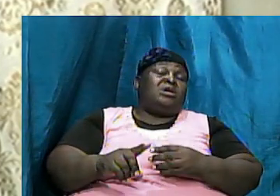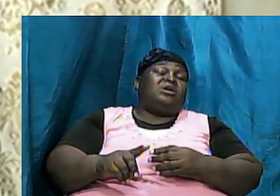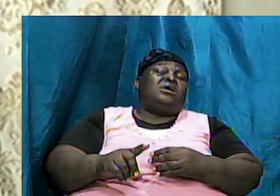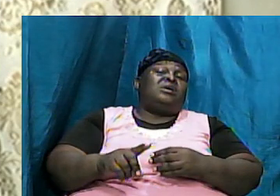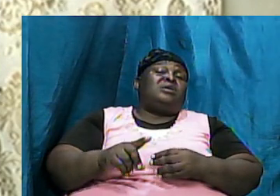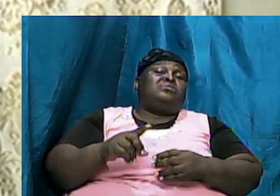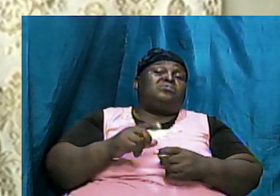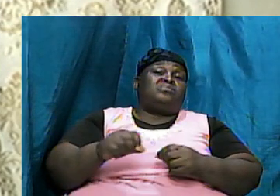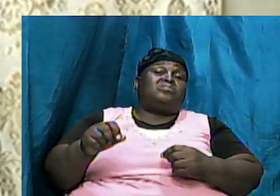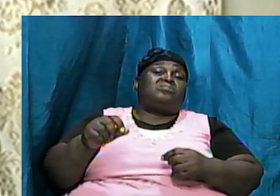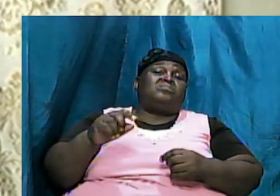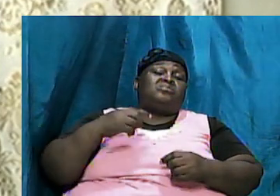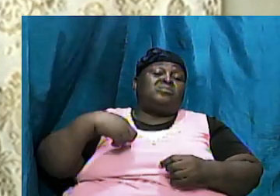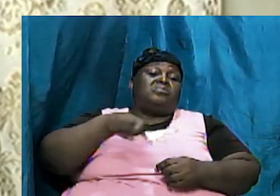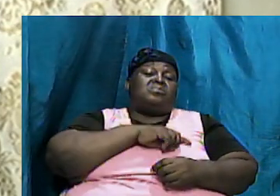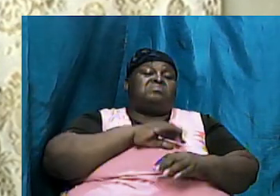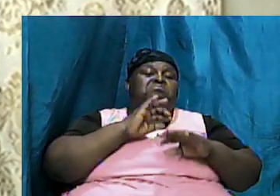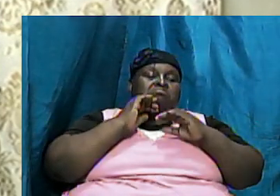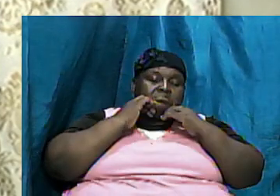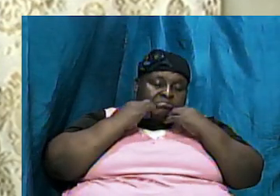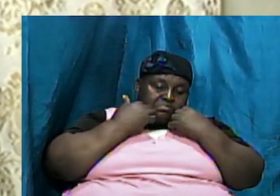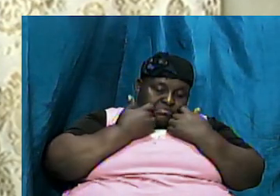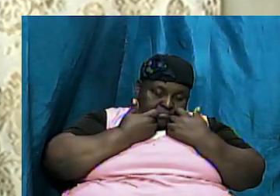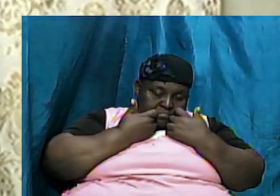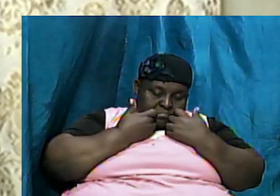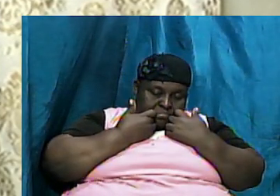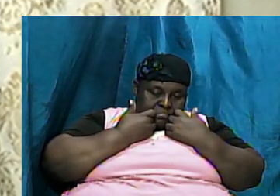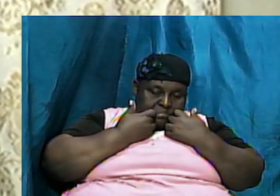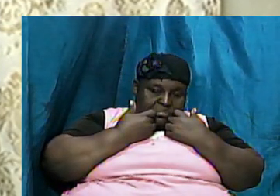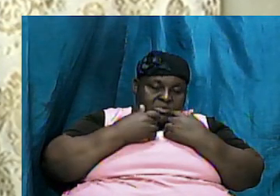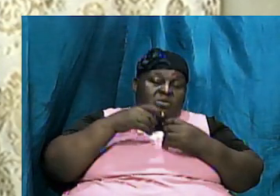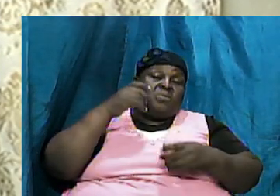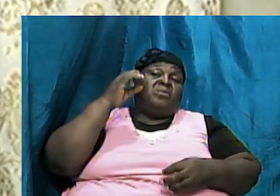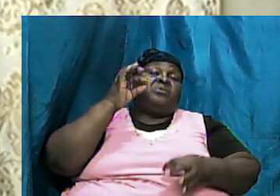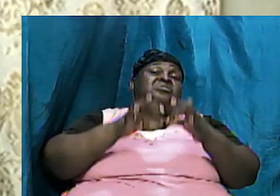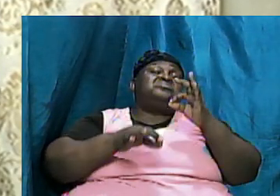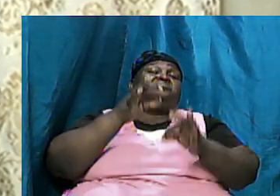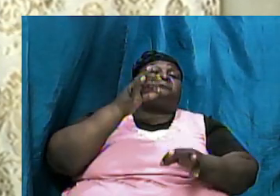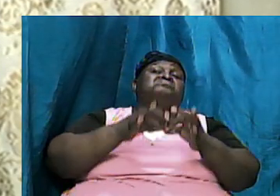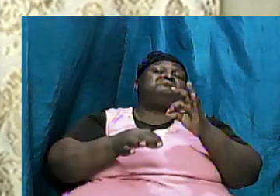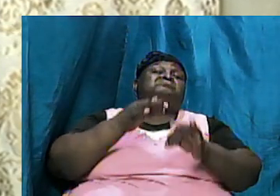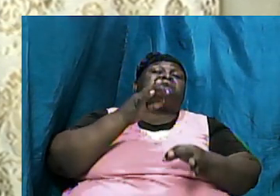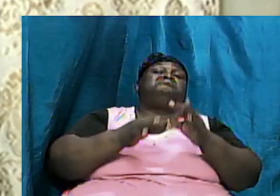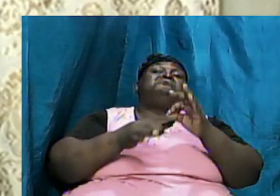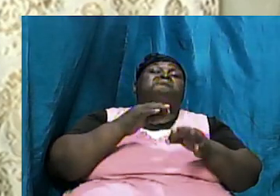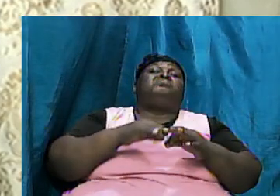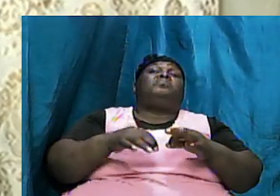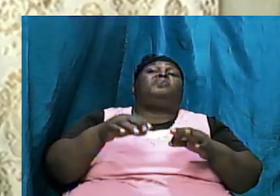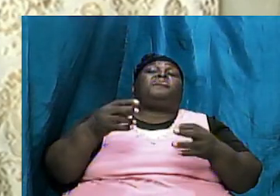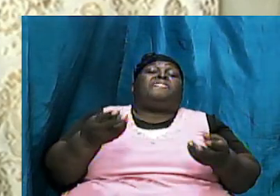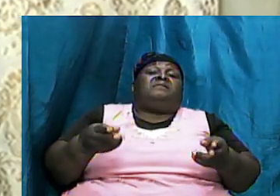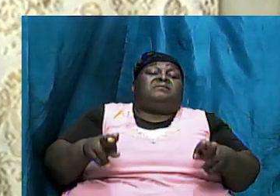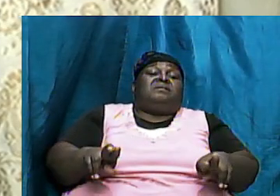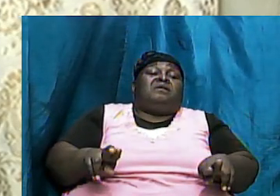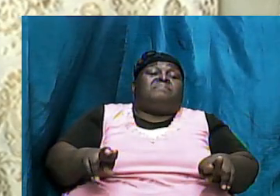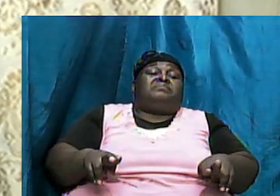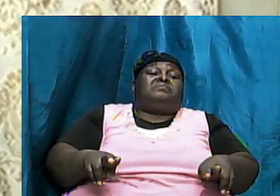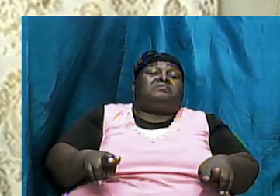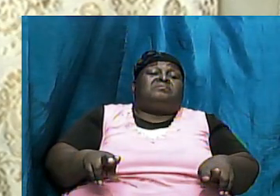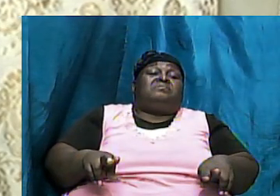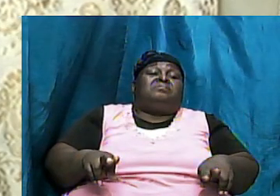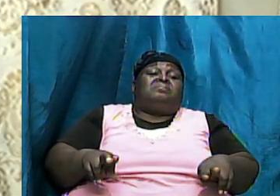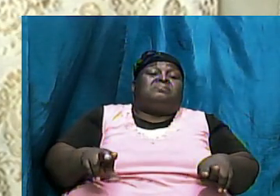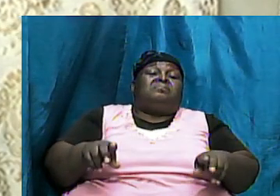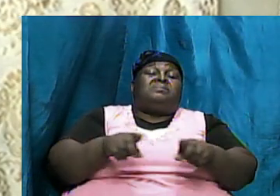being we are ashamed and we are judged and it happens as we do the survey